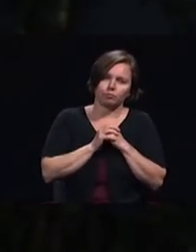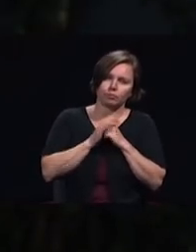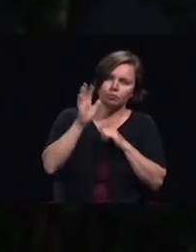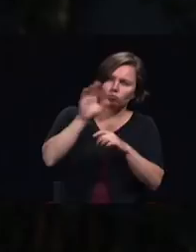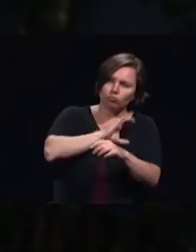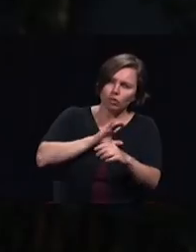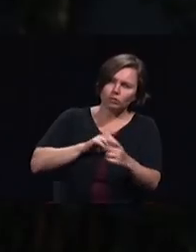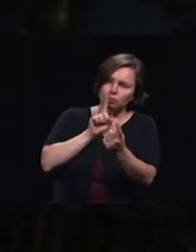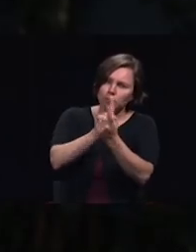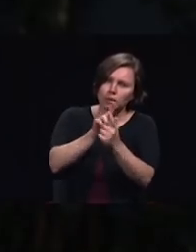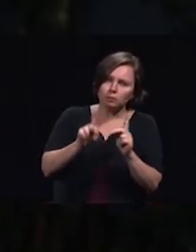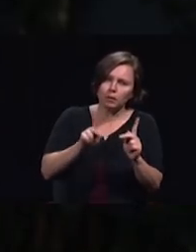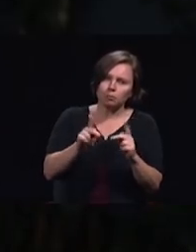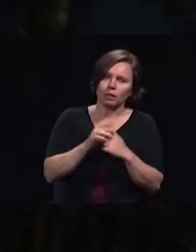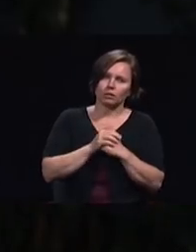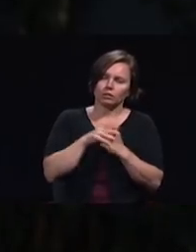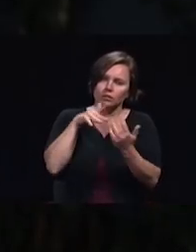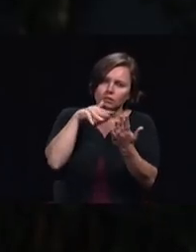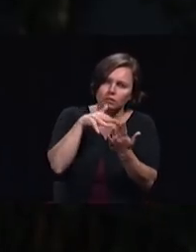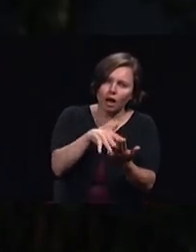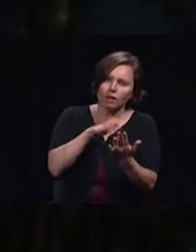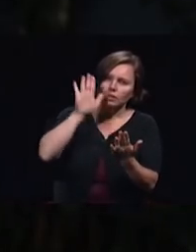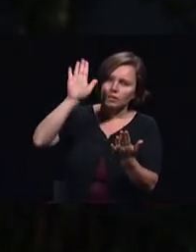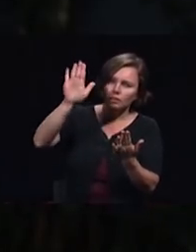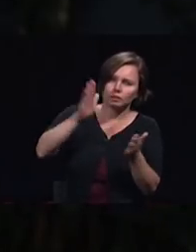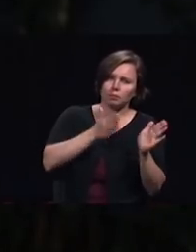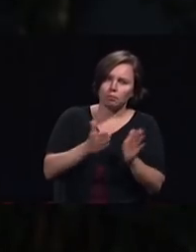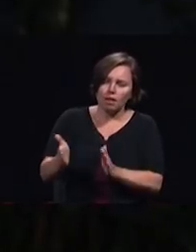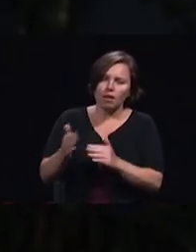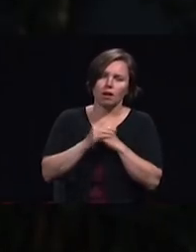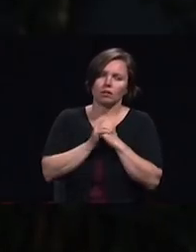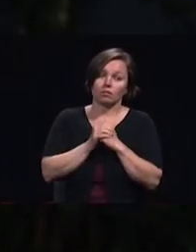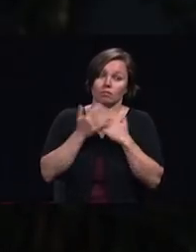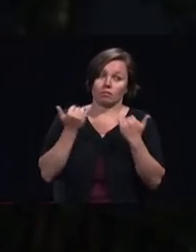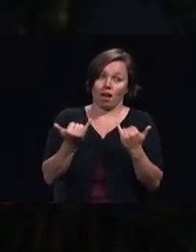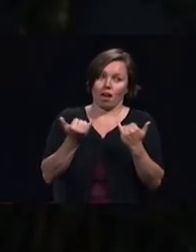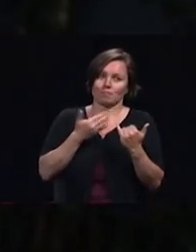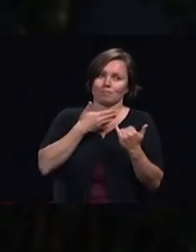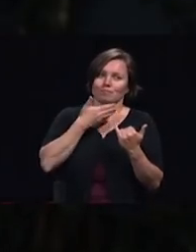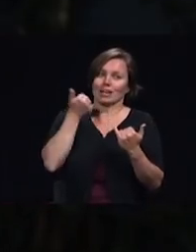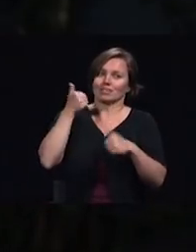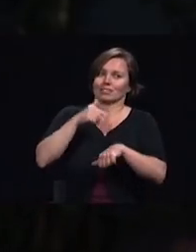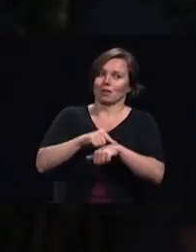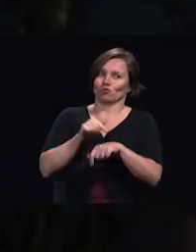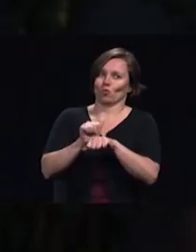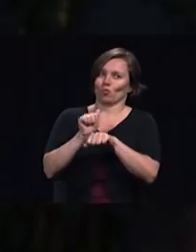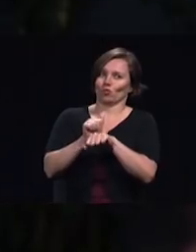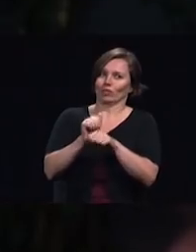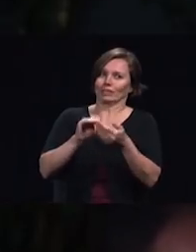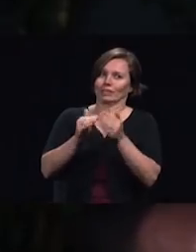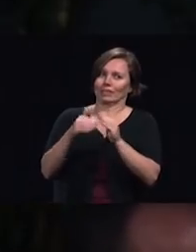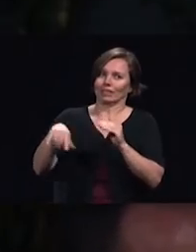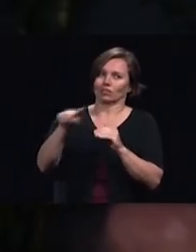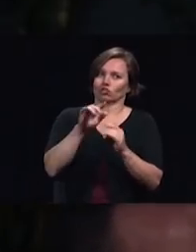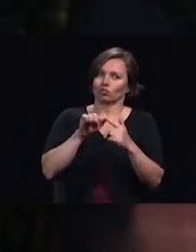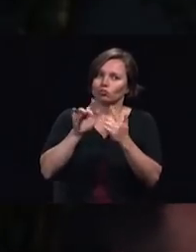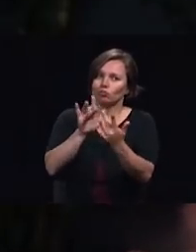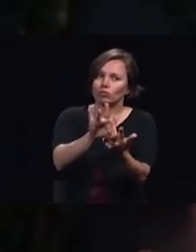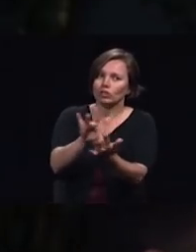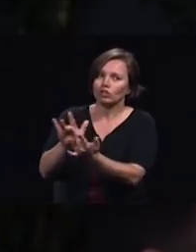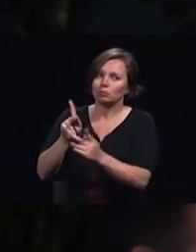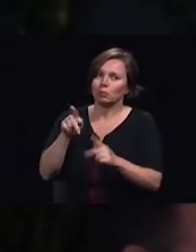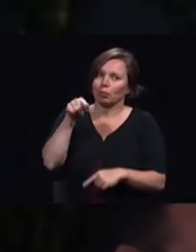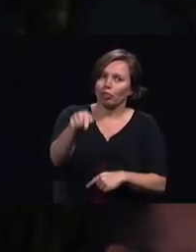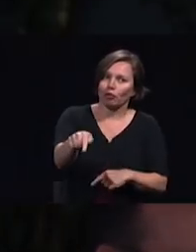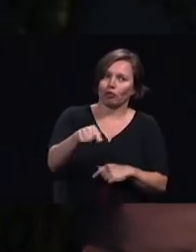work study these plans now is the opportune time to work the cities for we must reach the people there as a people we